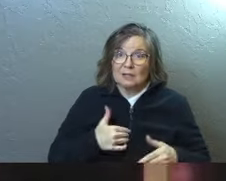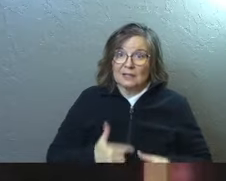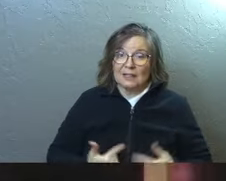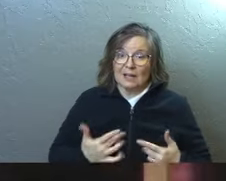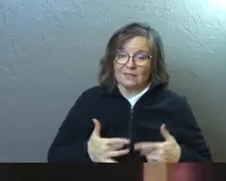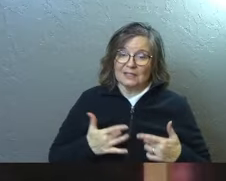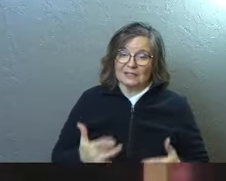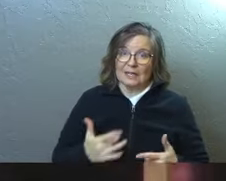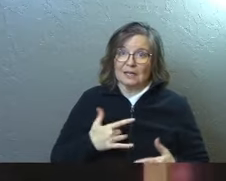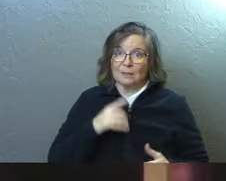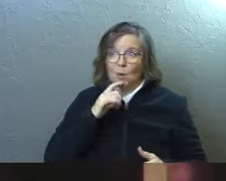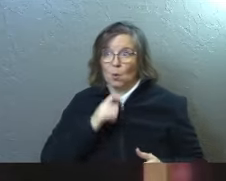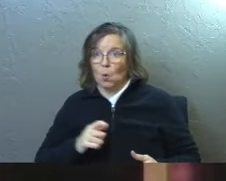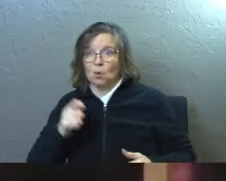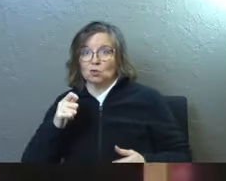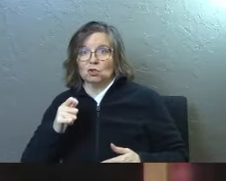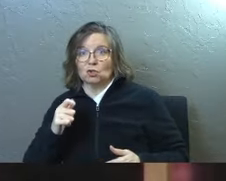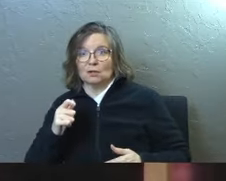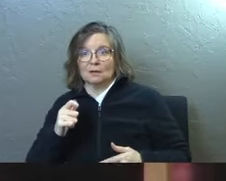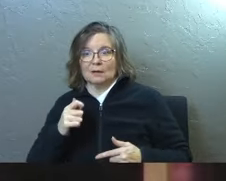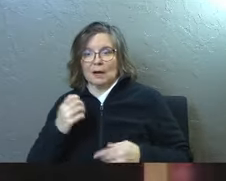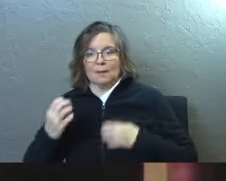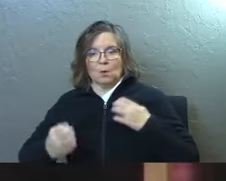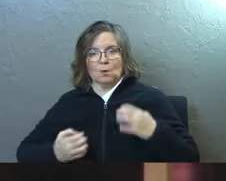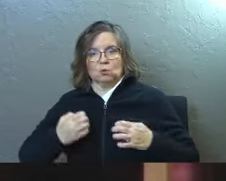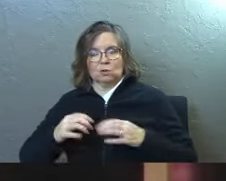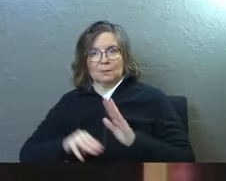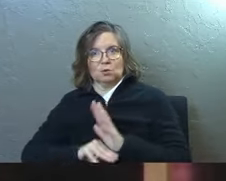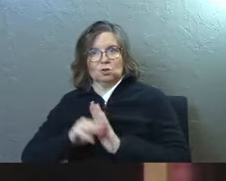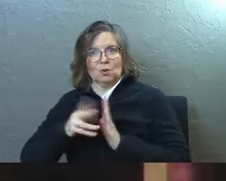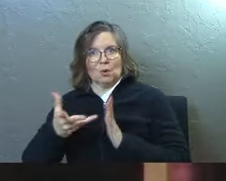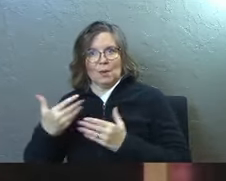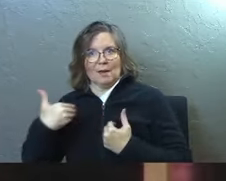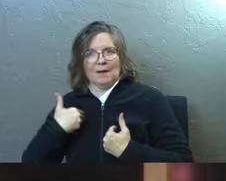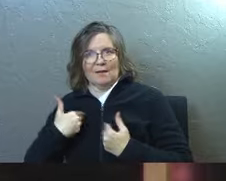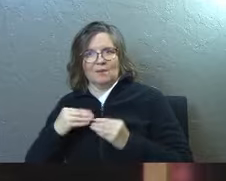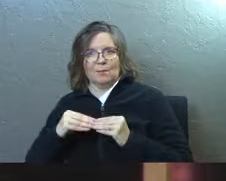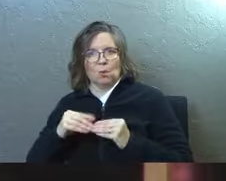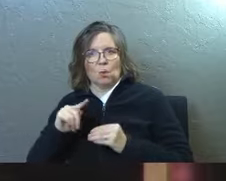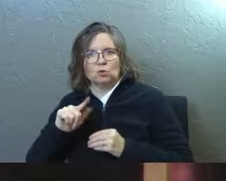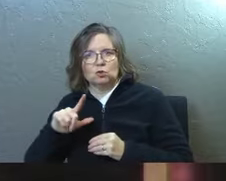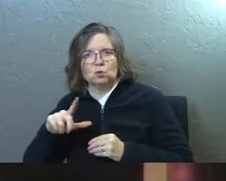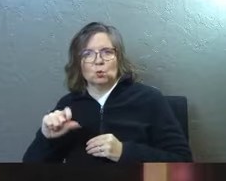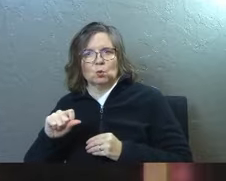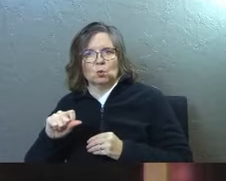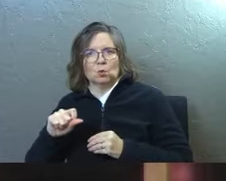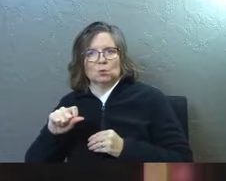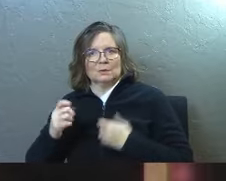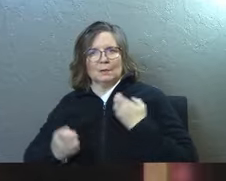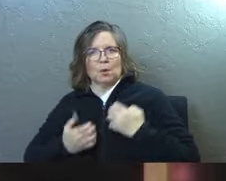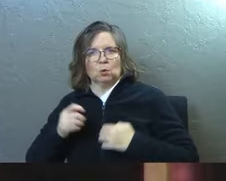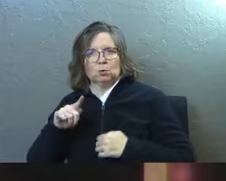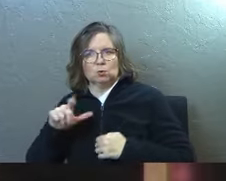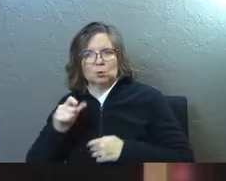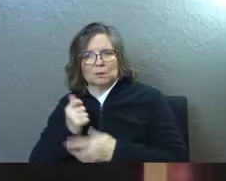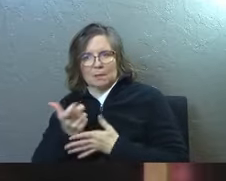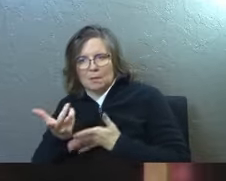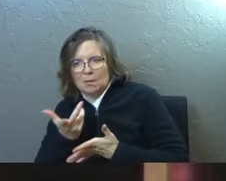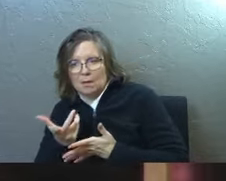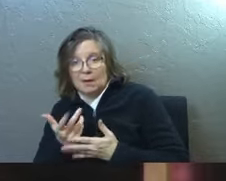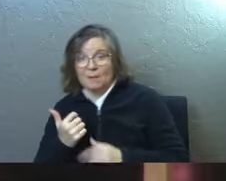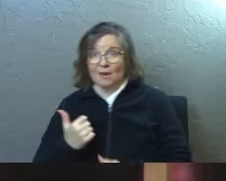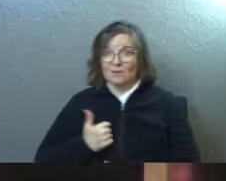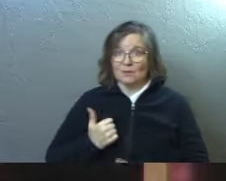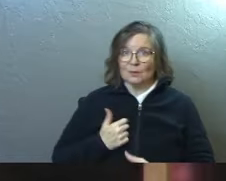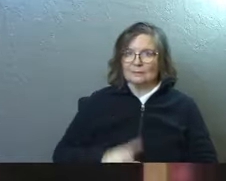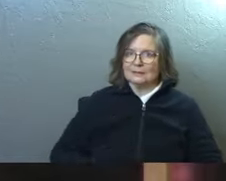their life, they tend to be older and they've got more emotional maturity and they've got more tools to work through it. But for soldiers, it